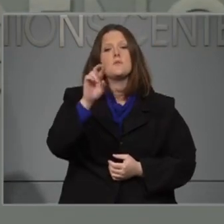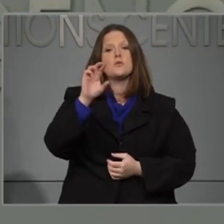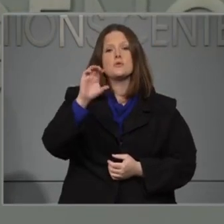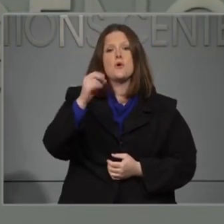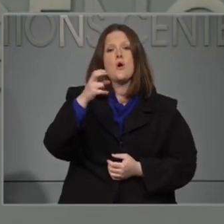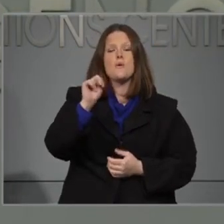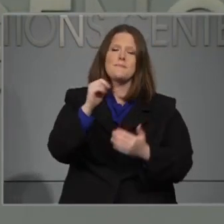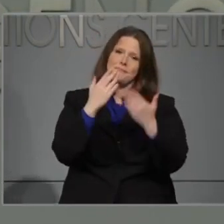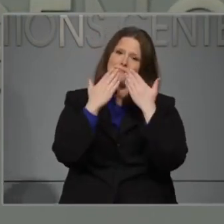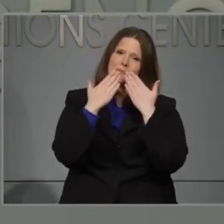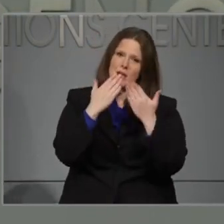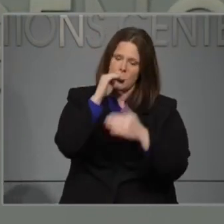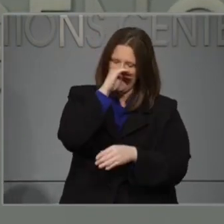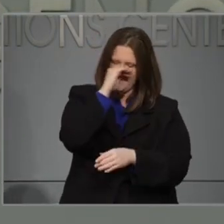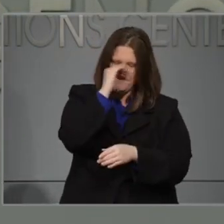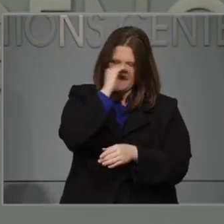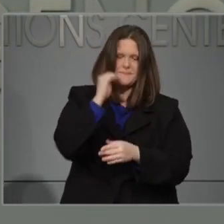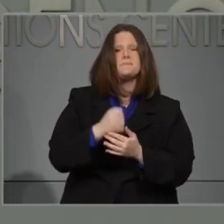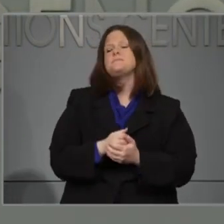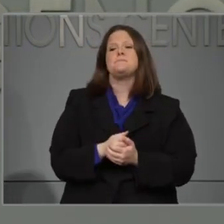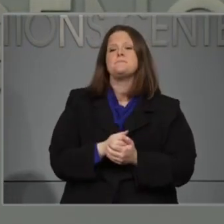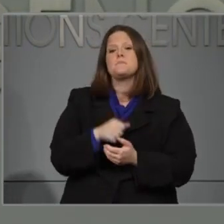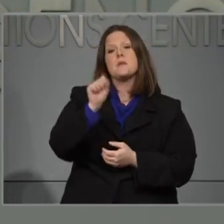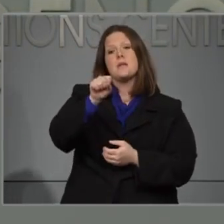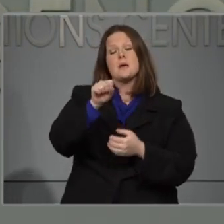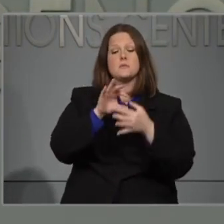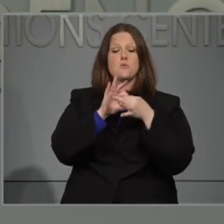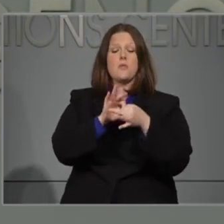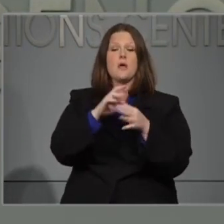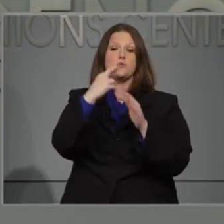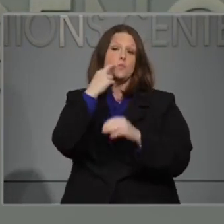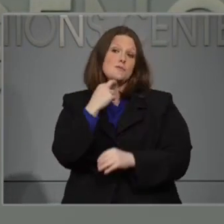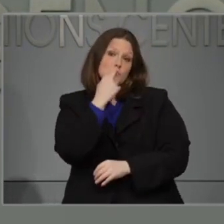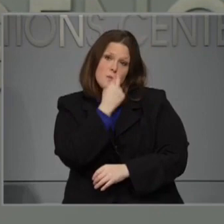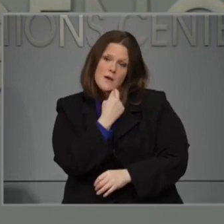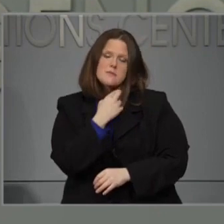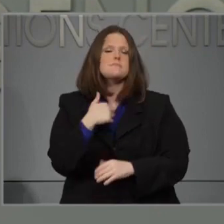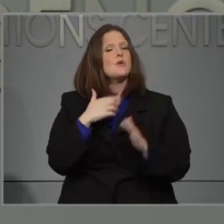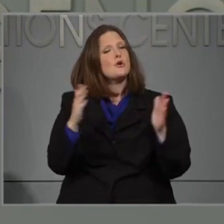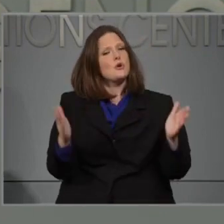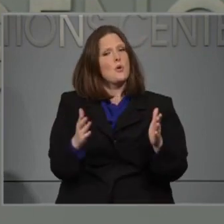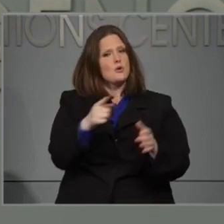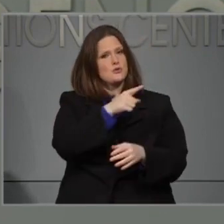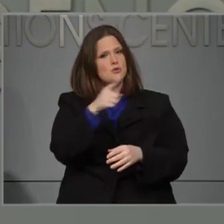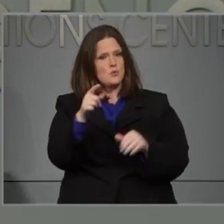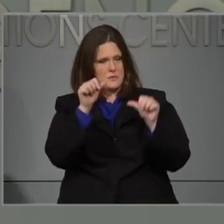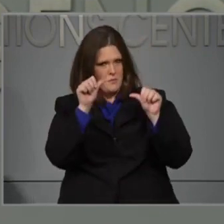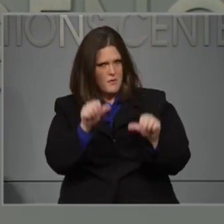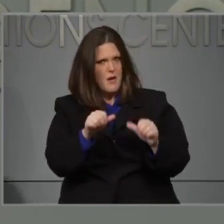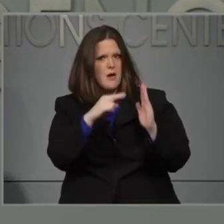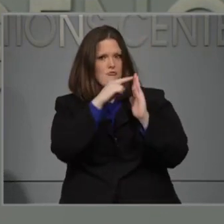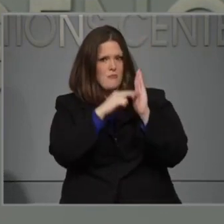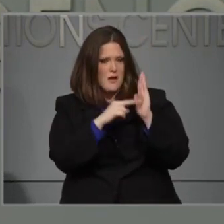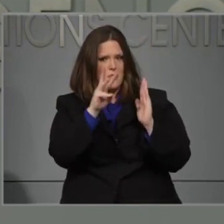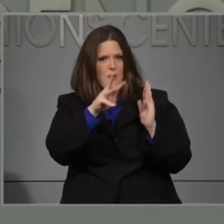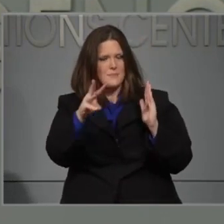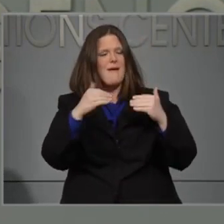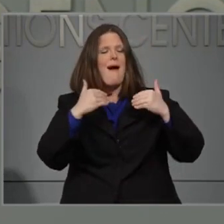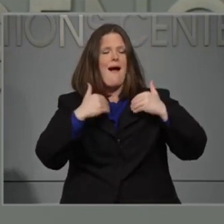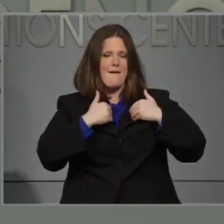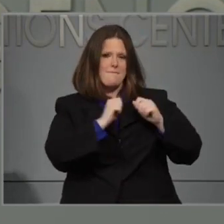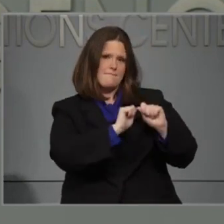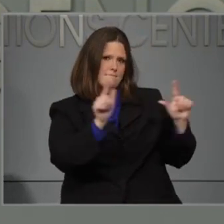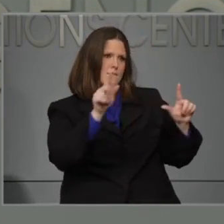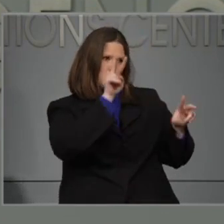Dr. Cohen, you. Again, related to the restaurant guidance, I'd encourage everyone to go on our website and look at all that guidance.